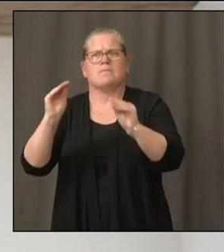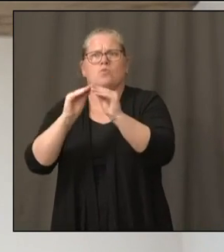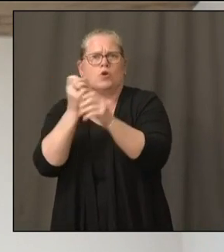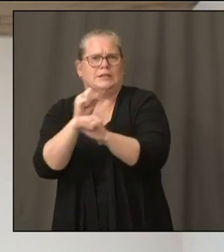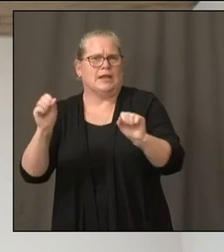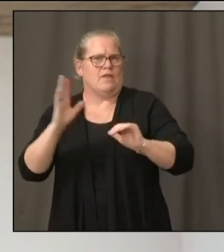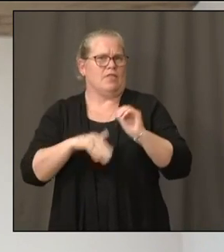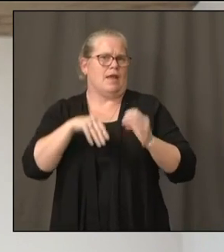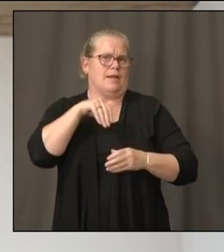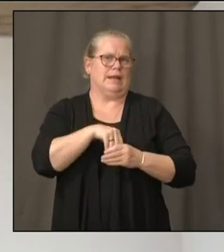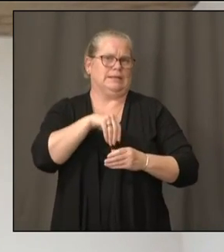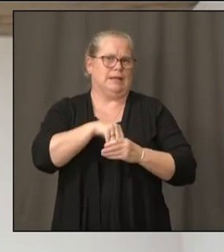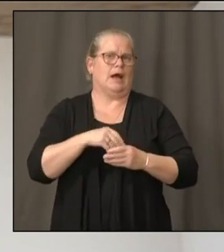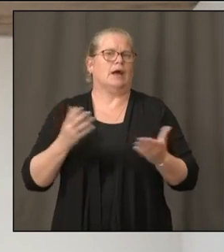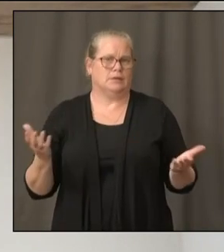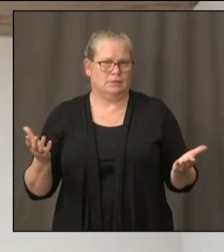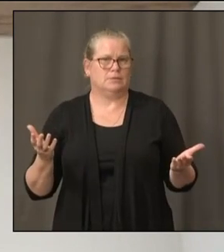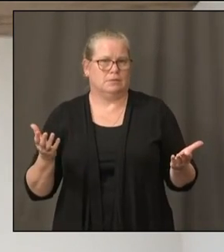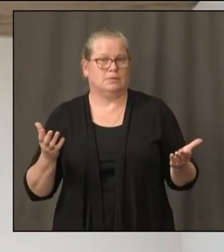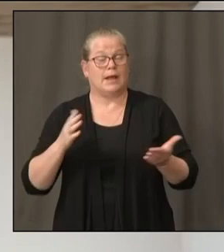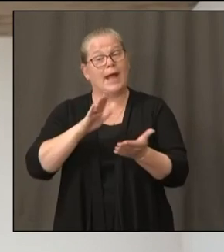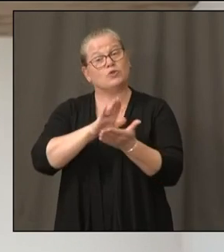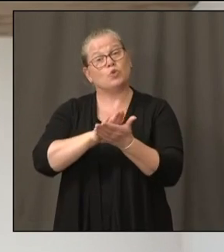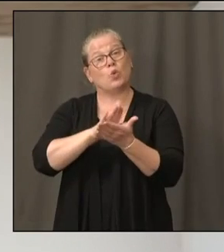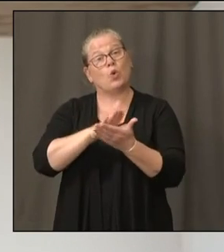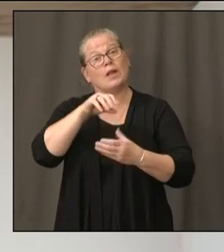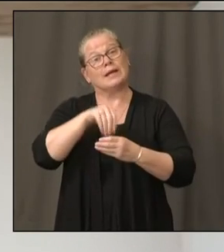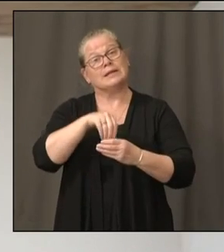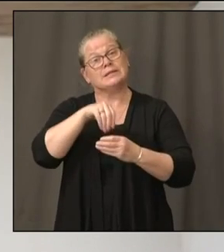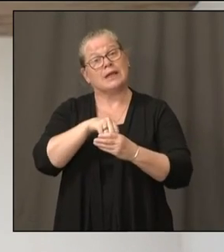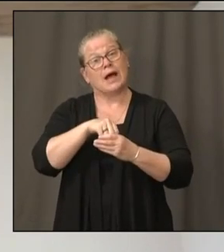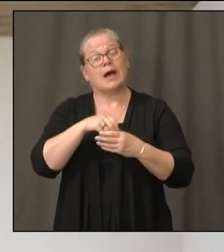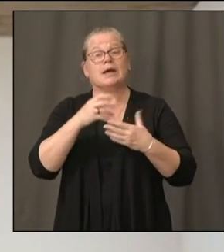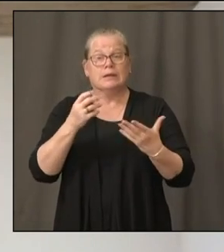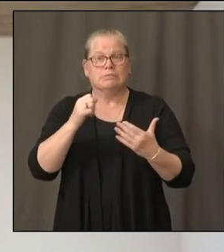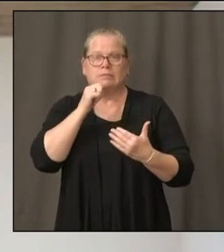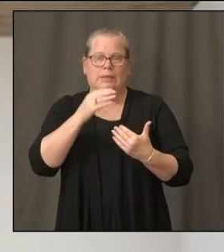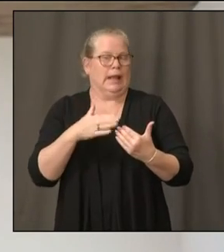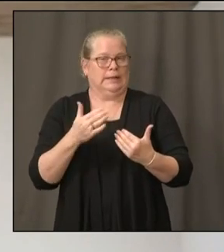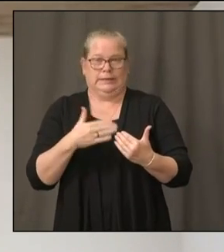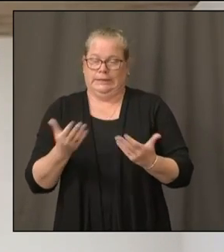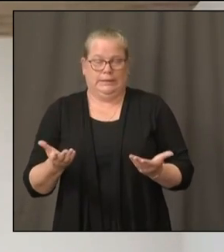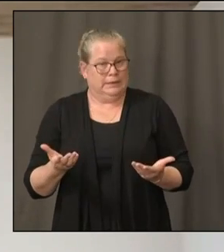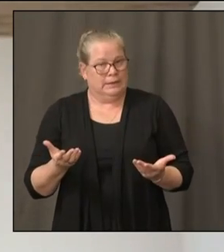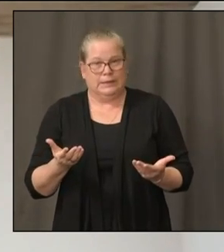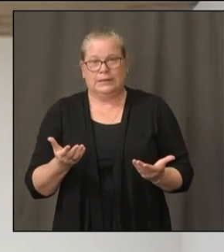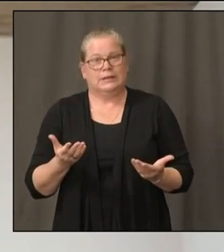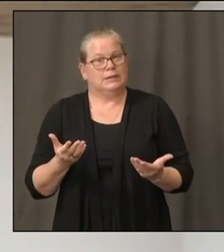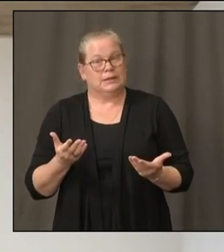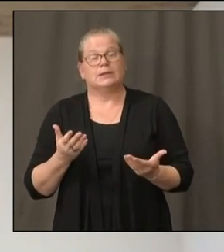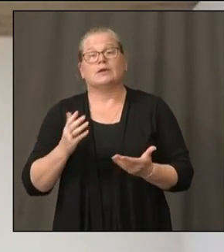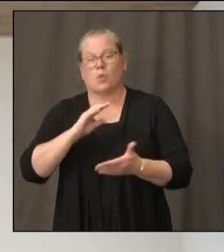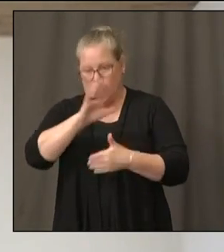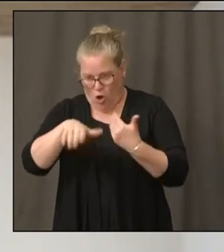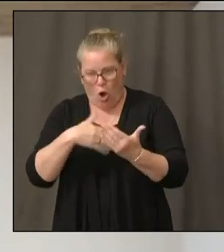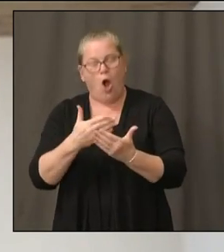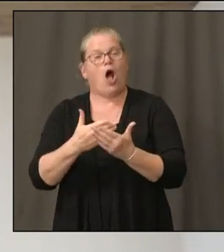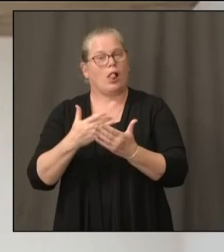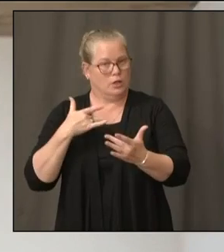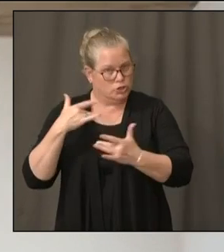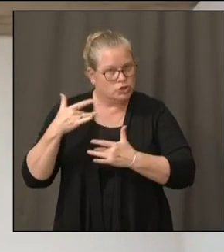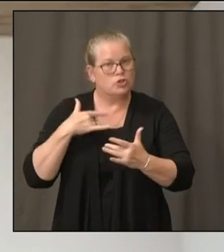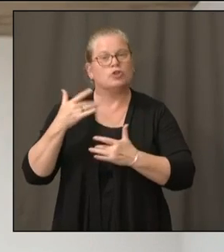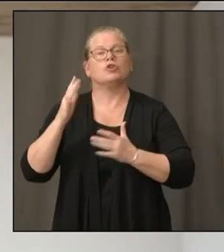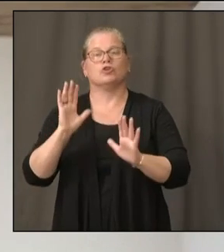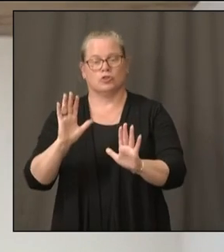inside for school is not an easy task. And we're all concerned about what happens